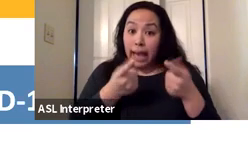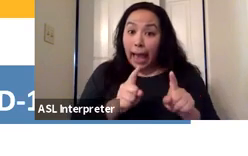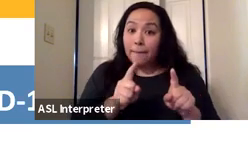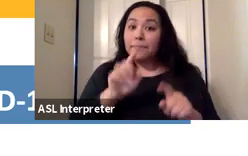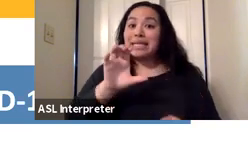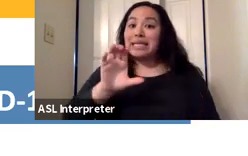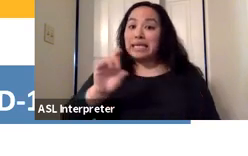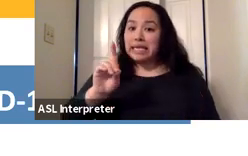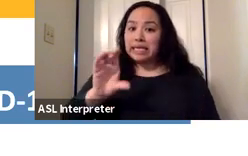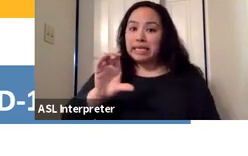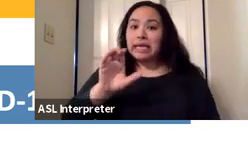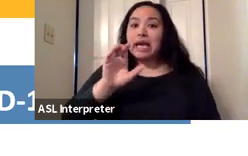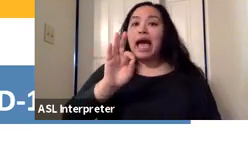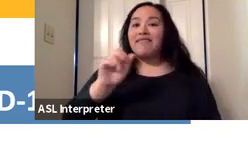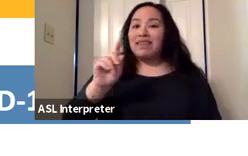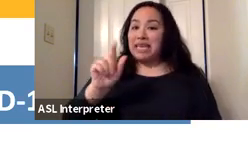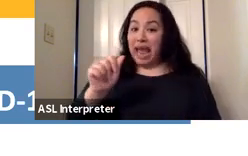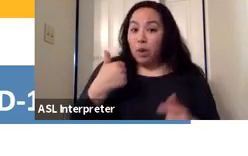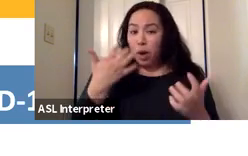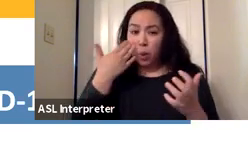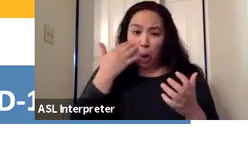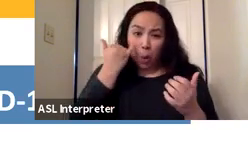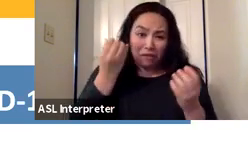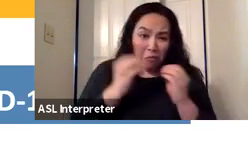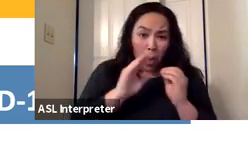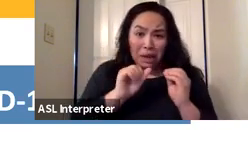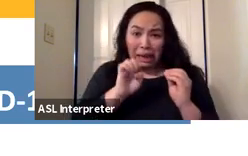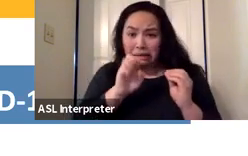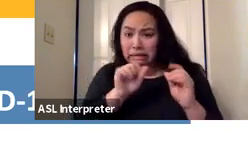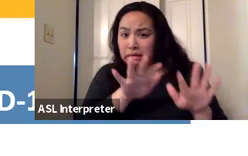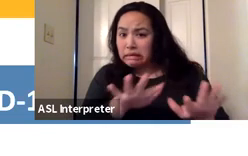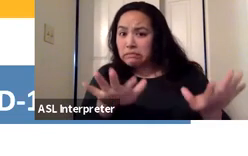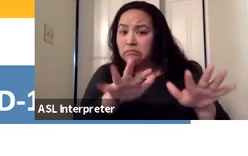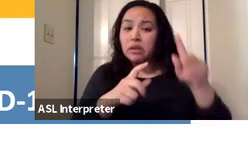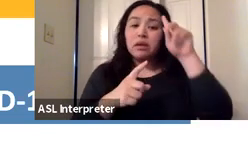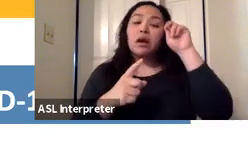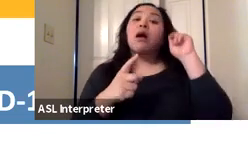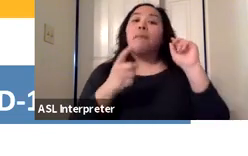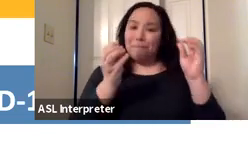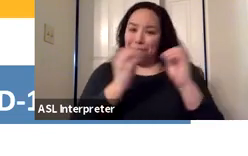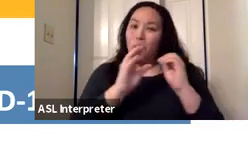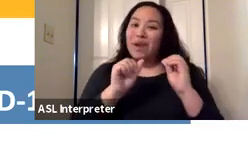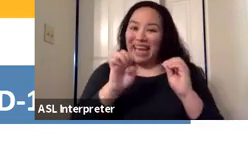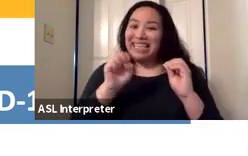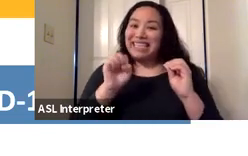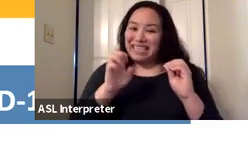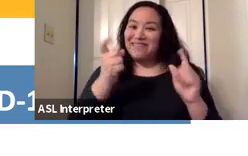There were a few more cases reported. And this slide summarizes the final data.